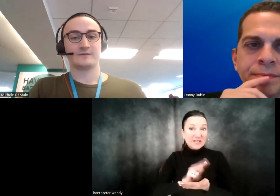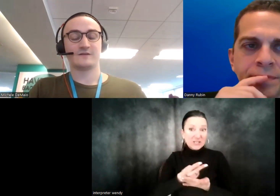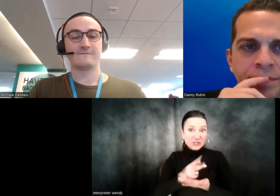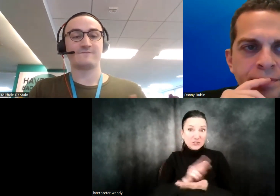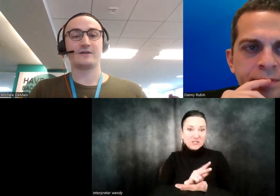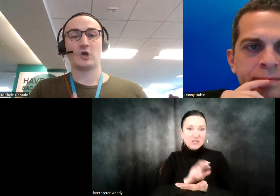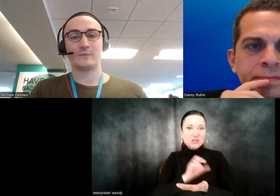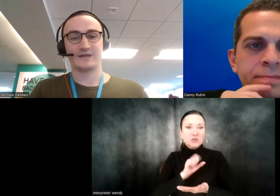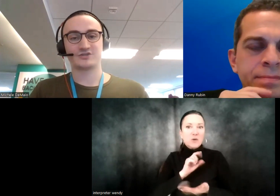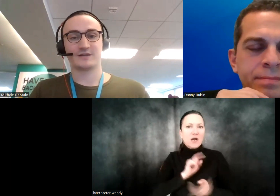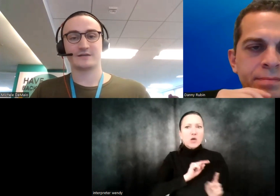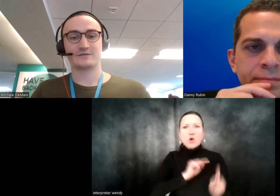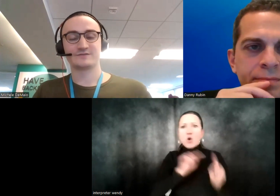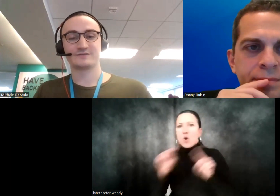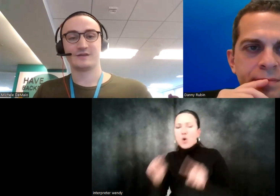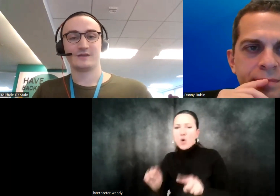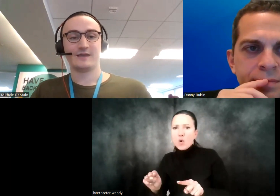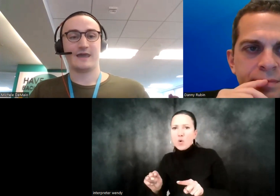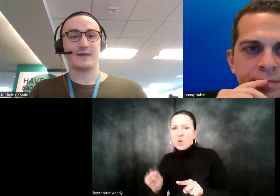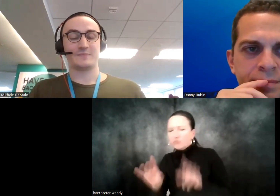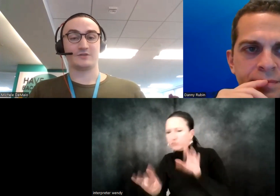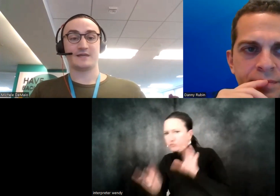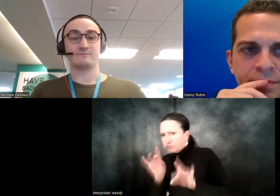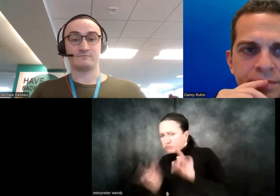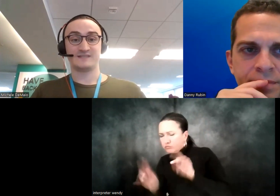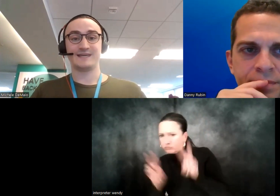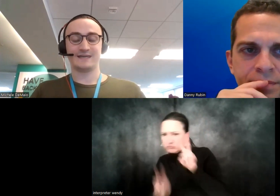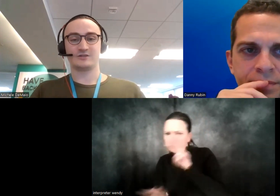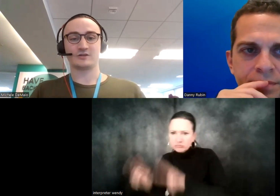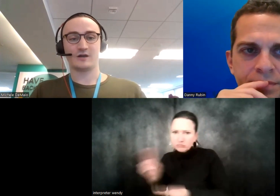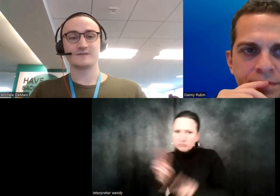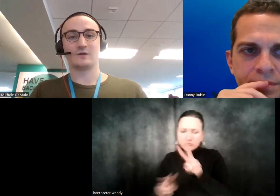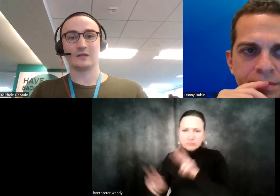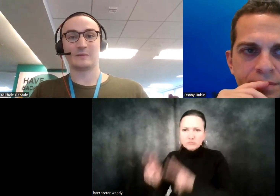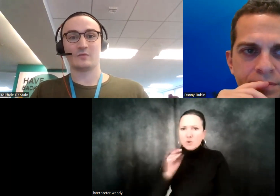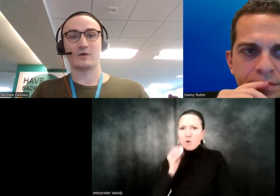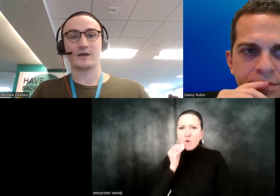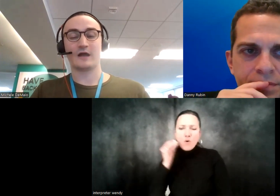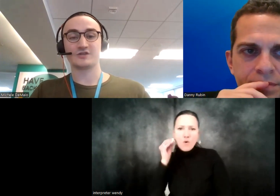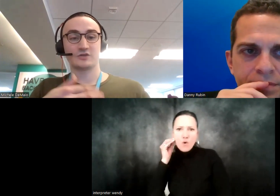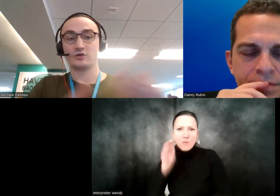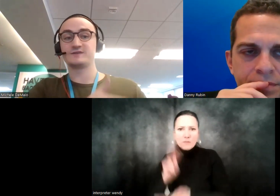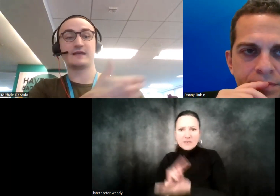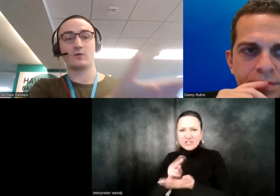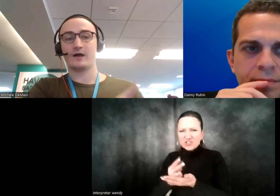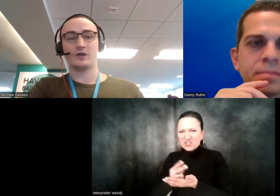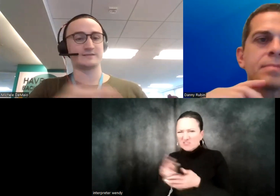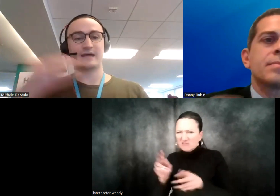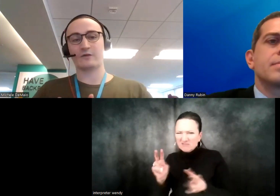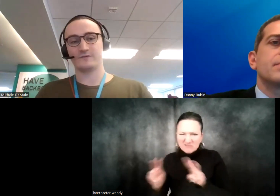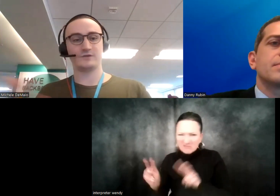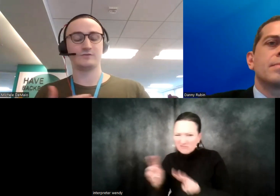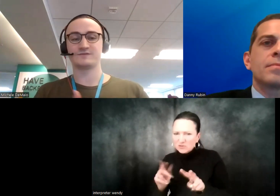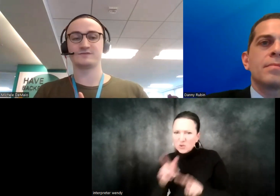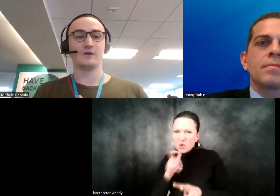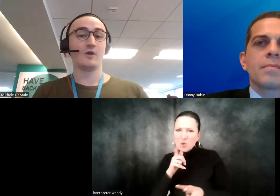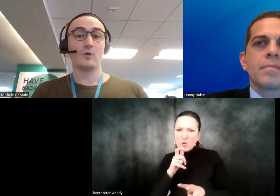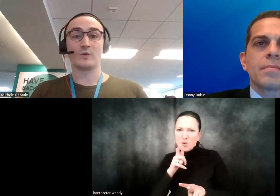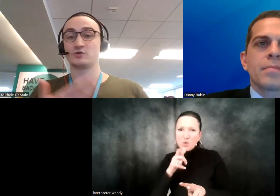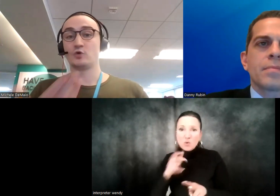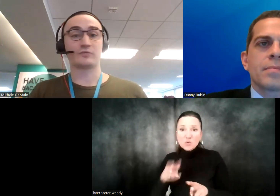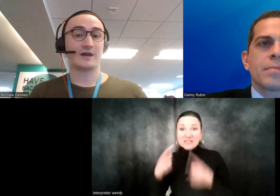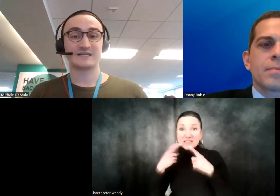go and find home and kitchen accounts, and I'd be able to then dig into their console a bit more on just who's selling well, who has high reviews,